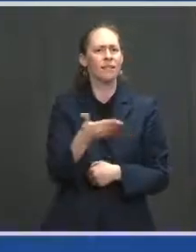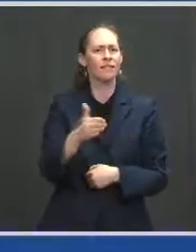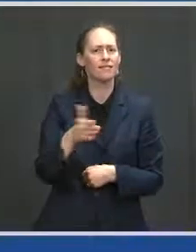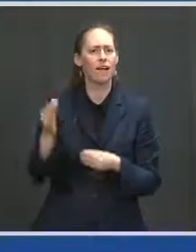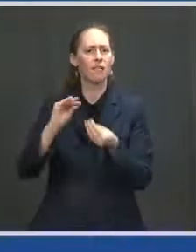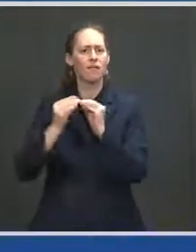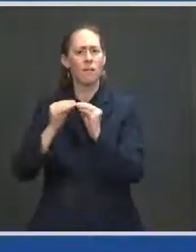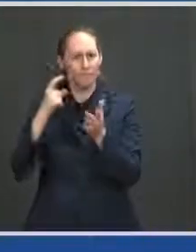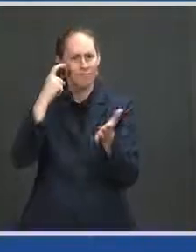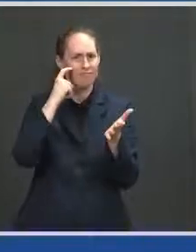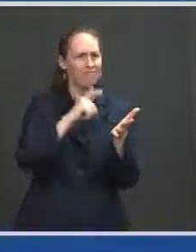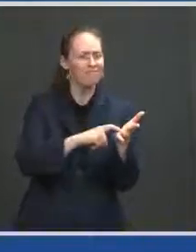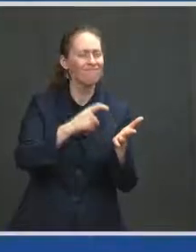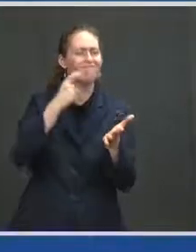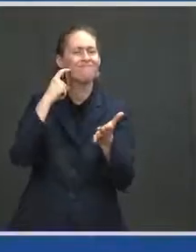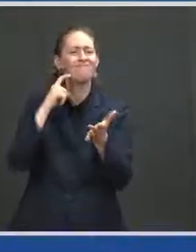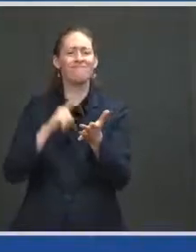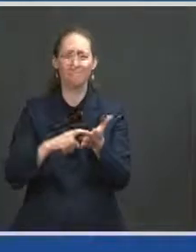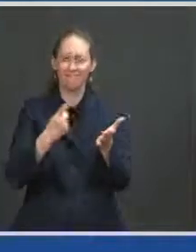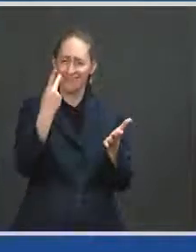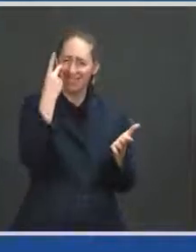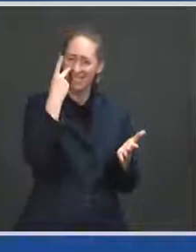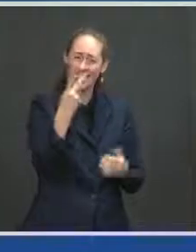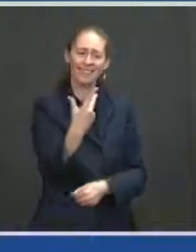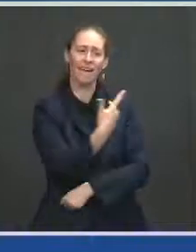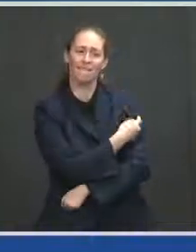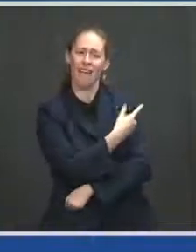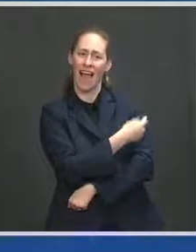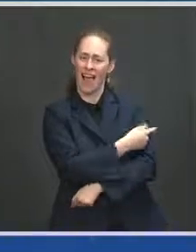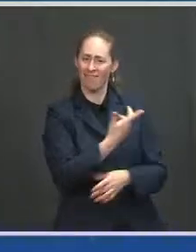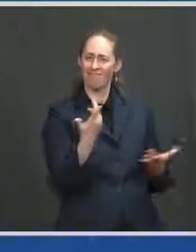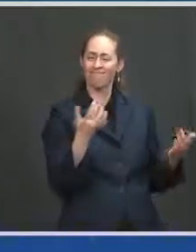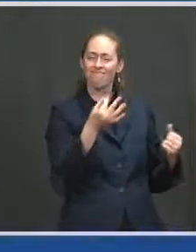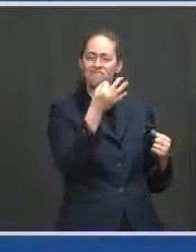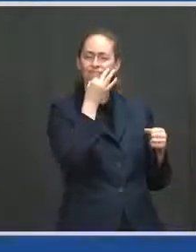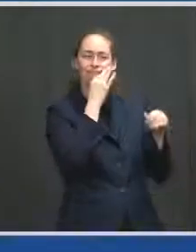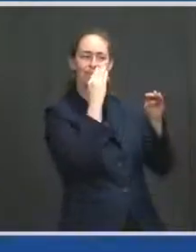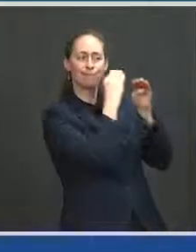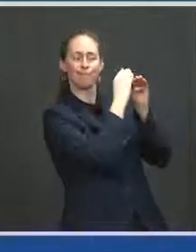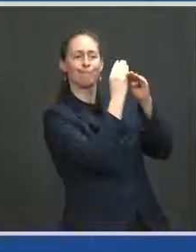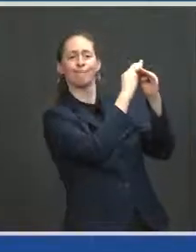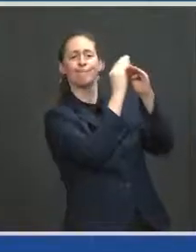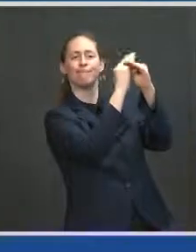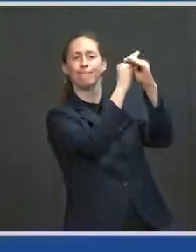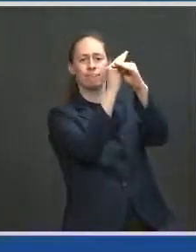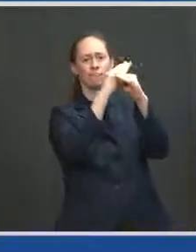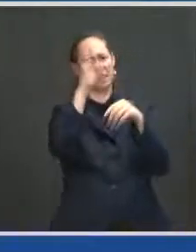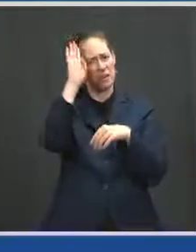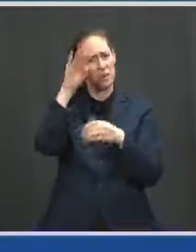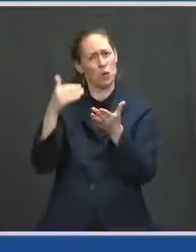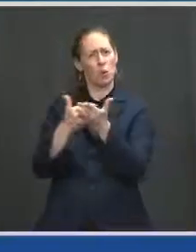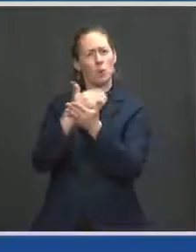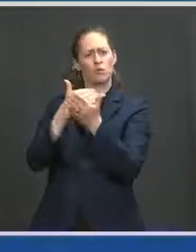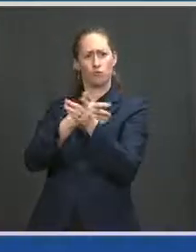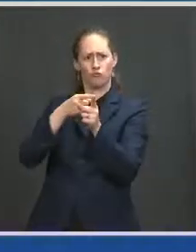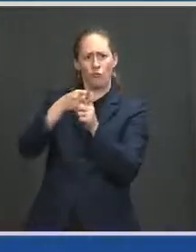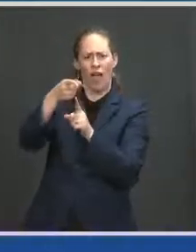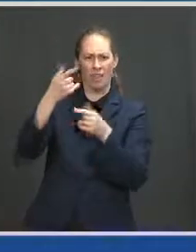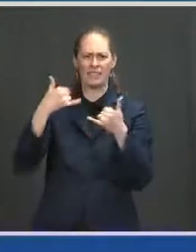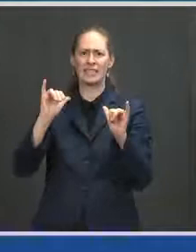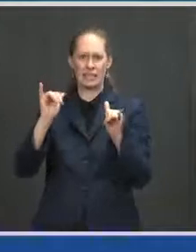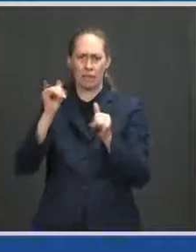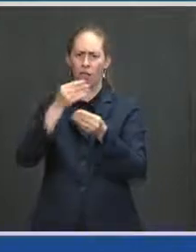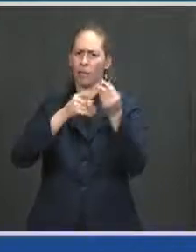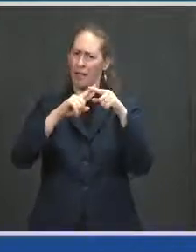The vaccines are effective. They're effective against the variants, currently circulating in the United States. On the other hand, COVID deaths are